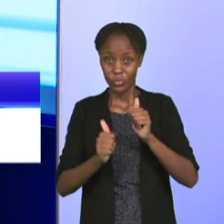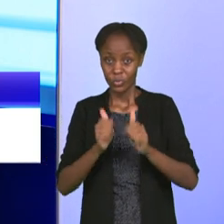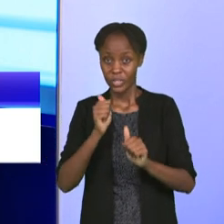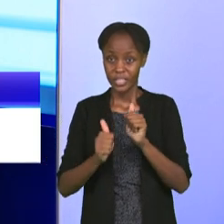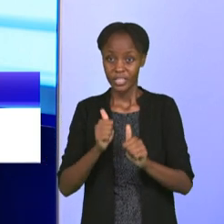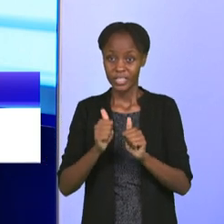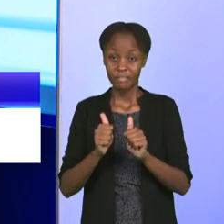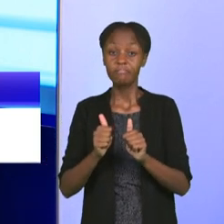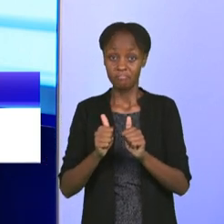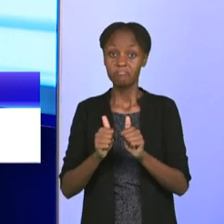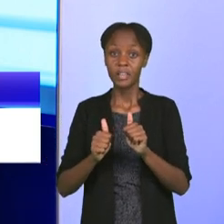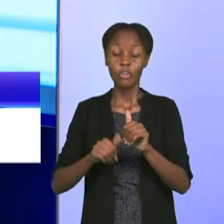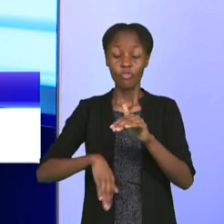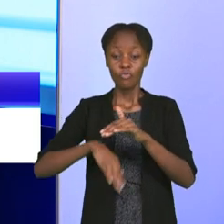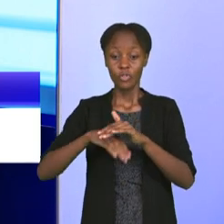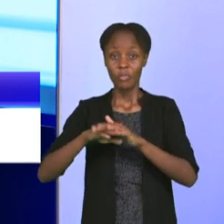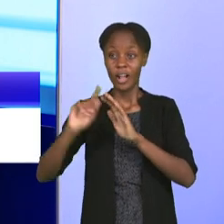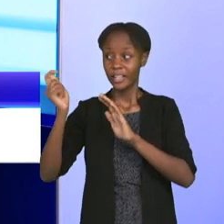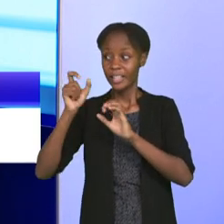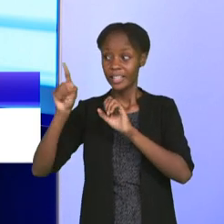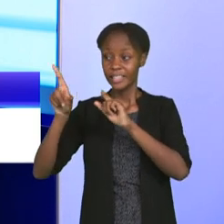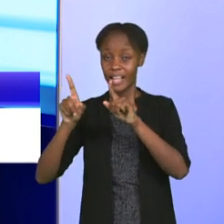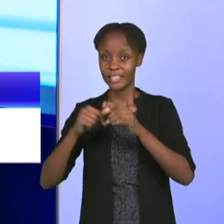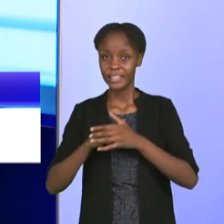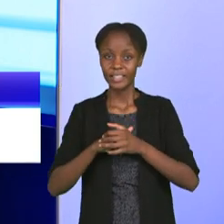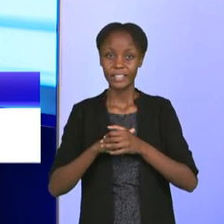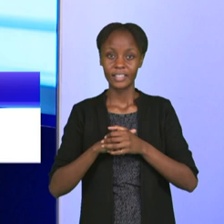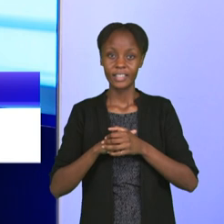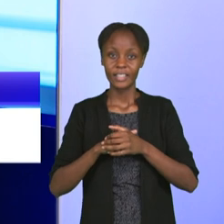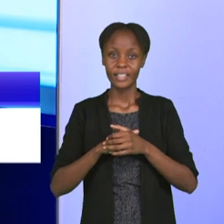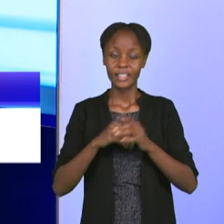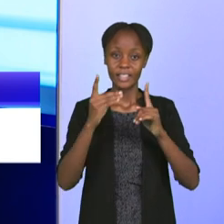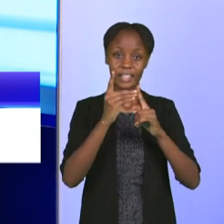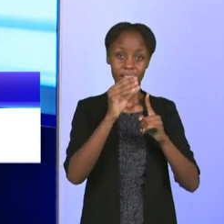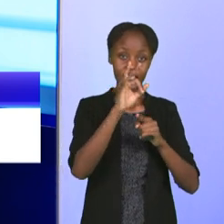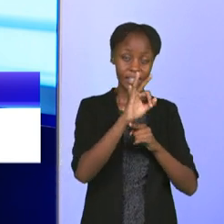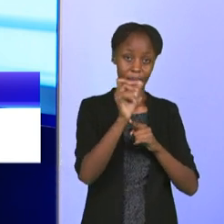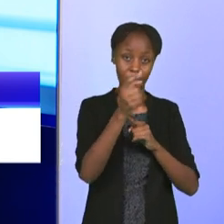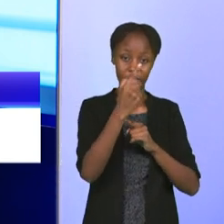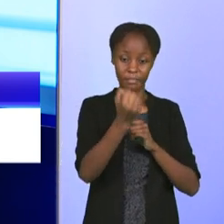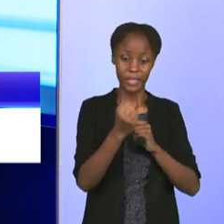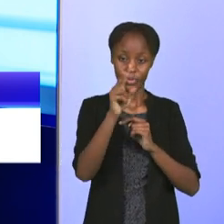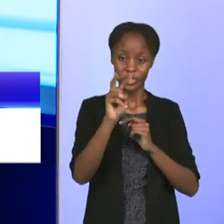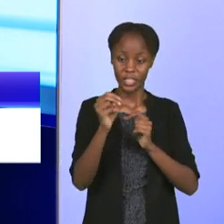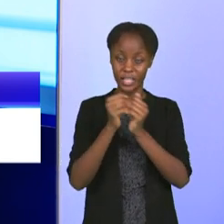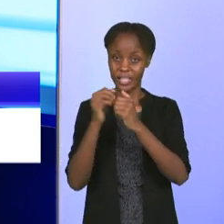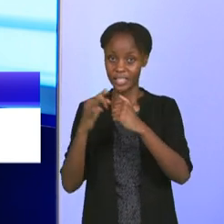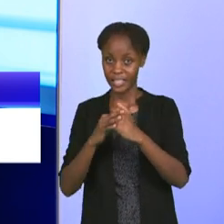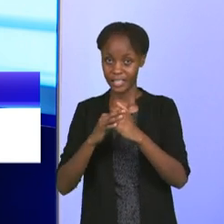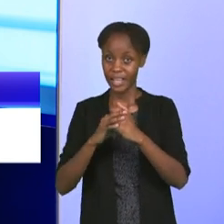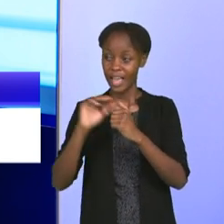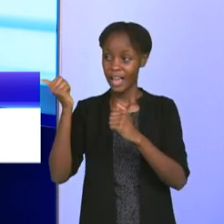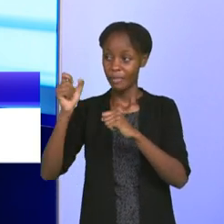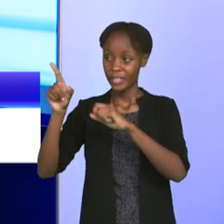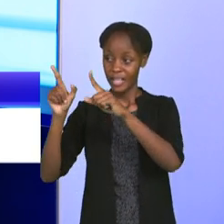of Harambe Stars. And when we talk about this, when it was on 3rd May 2018, Harambe Stars got a new